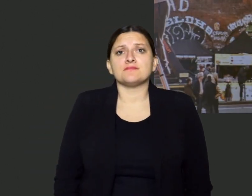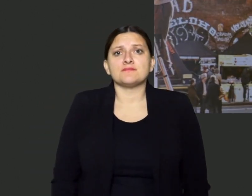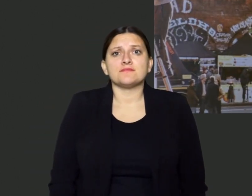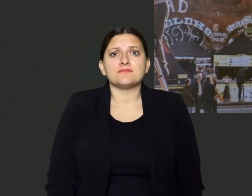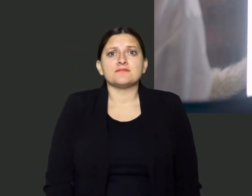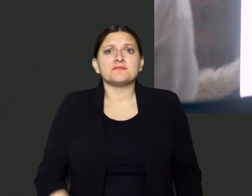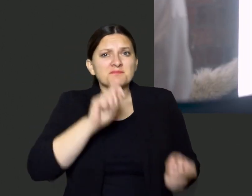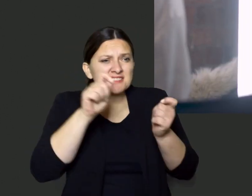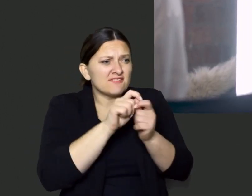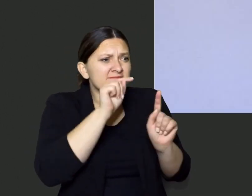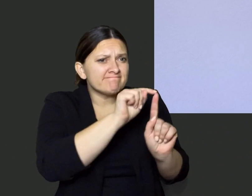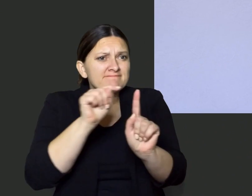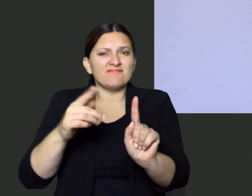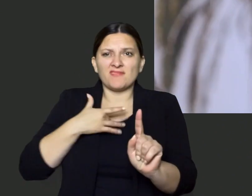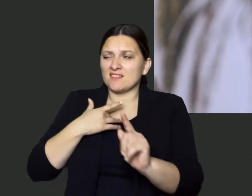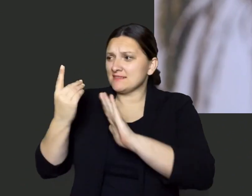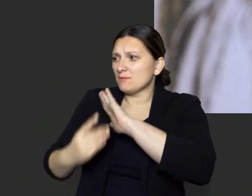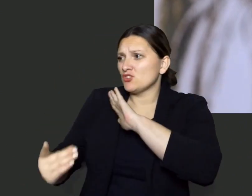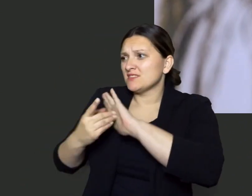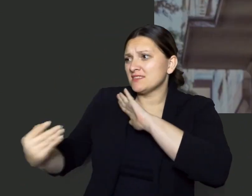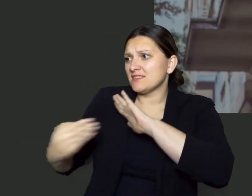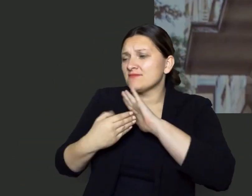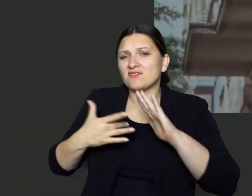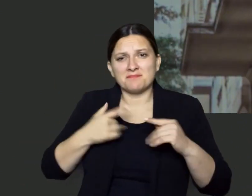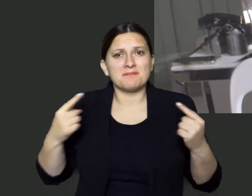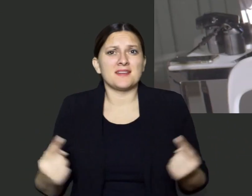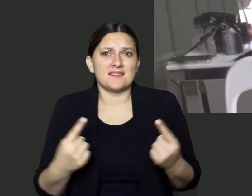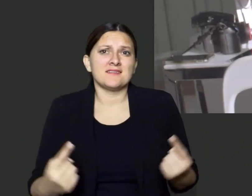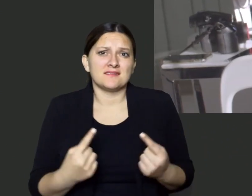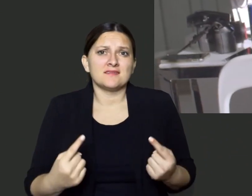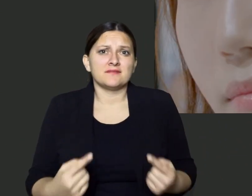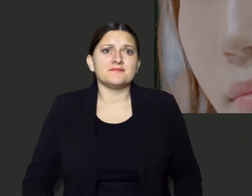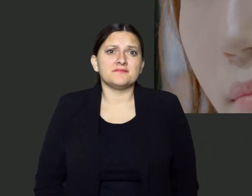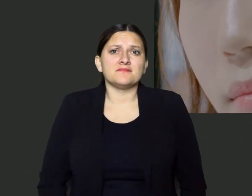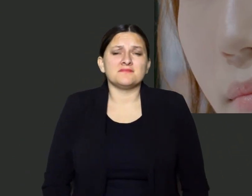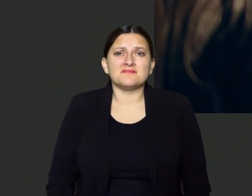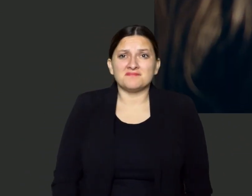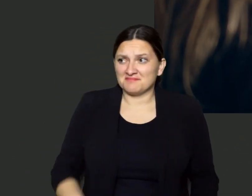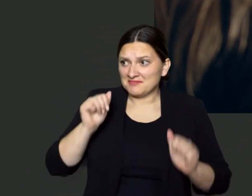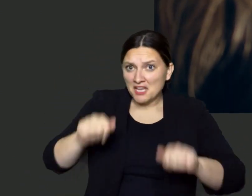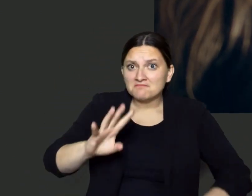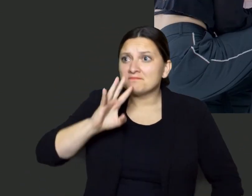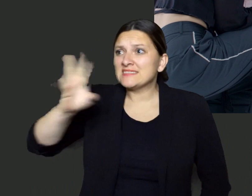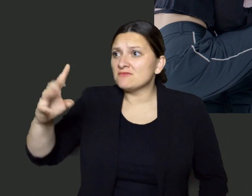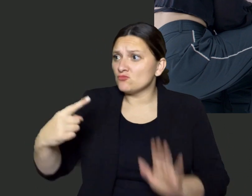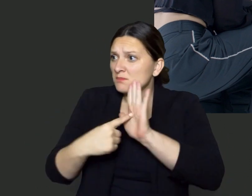Particularly those who know the pain of discrimination. Who rarely feel truly represented.